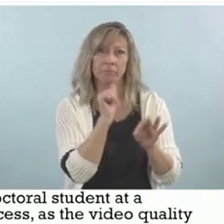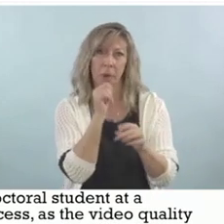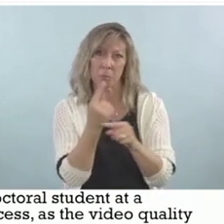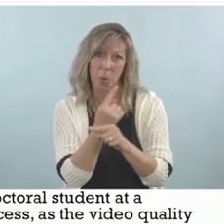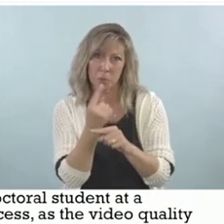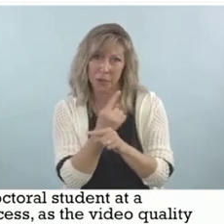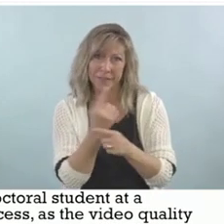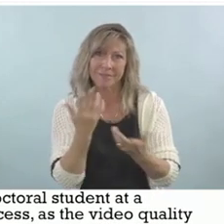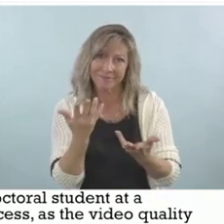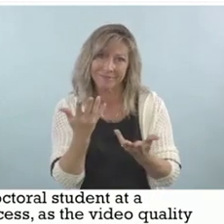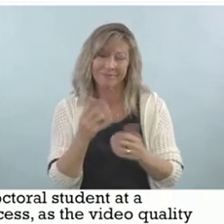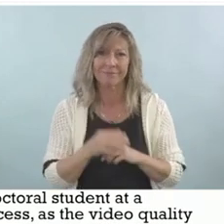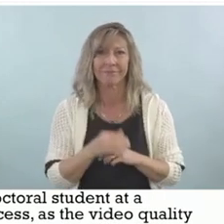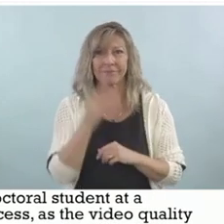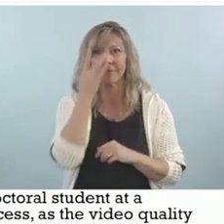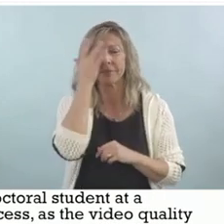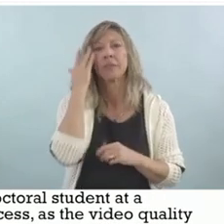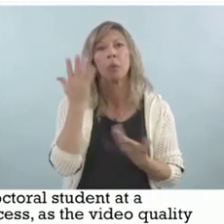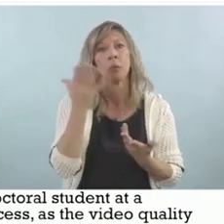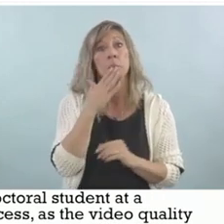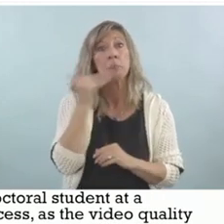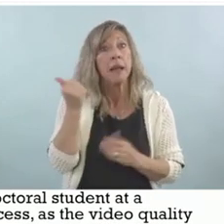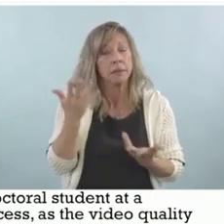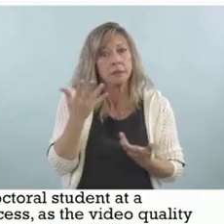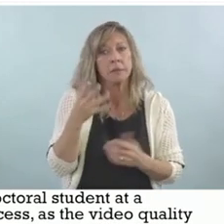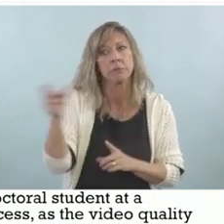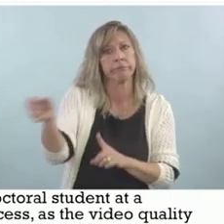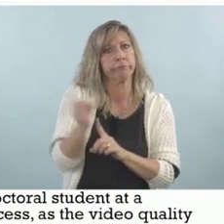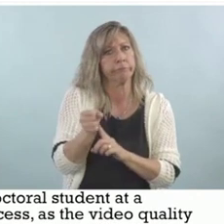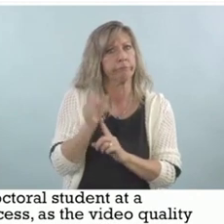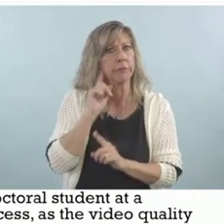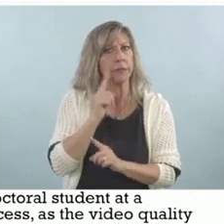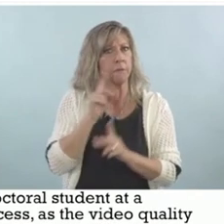And it would be best if a deaf person did the interpretation.